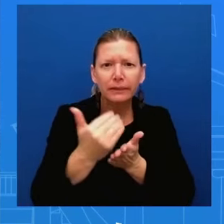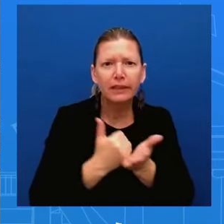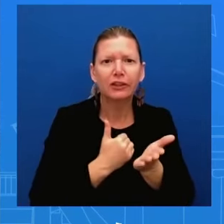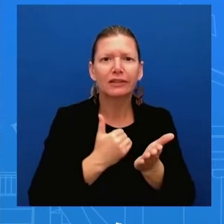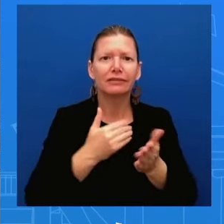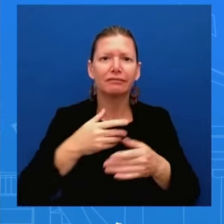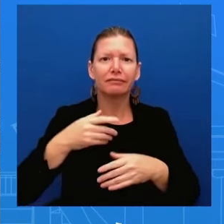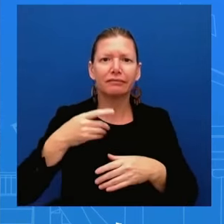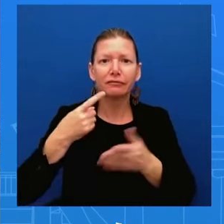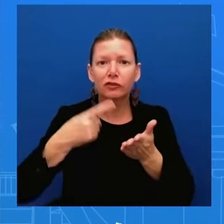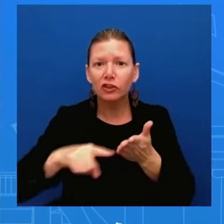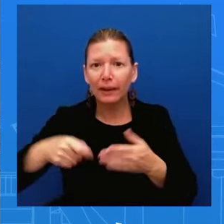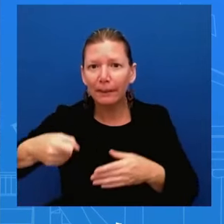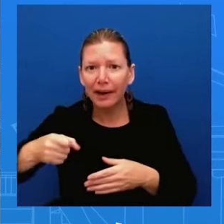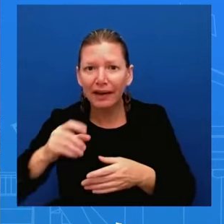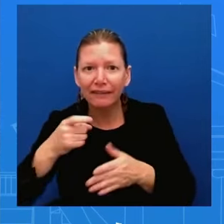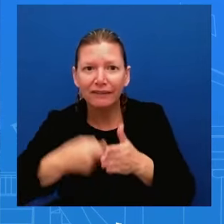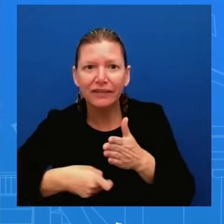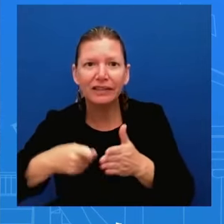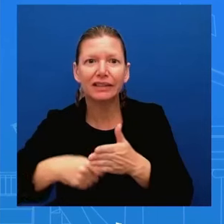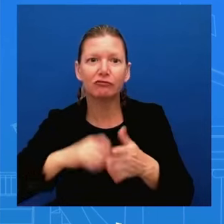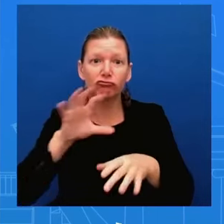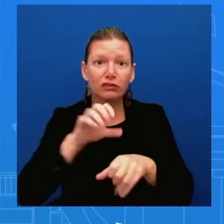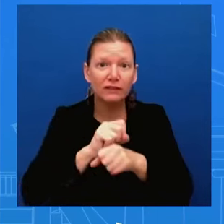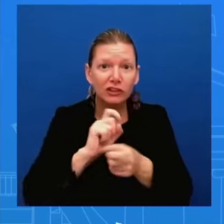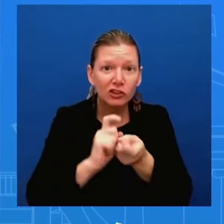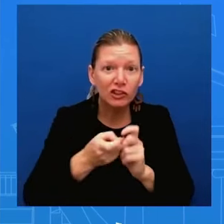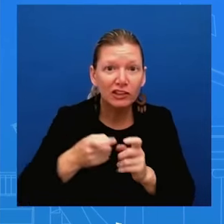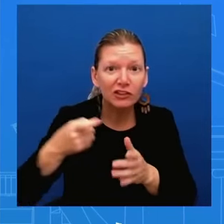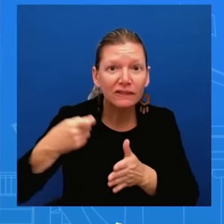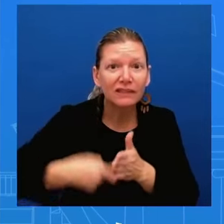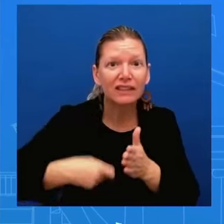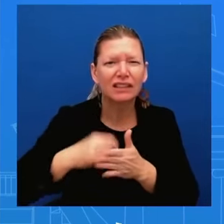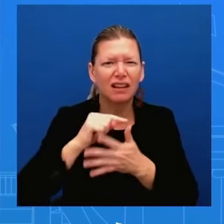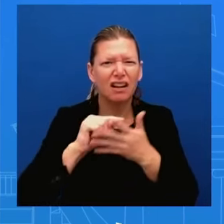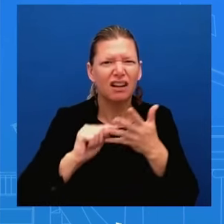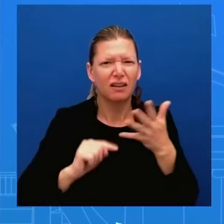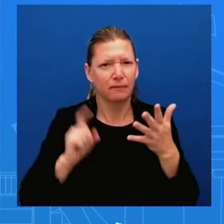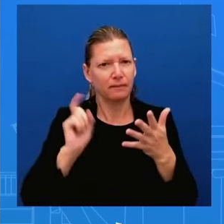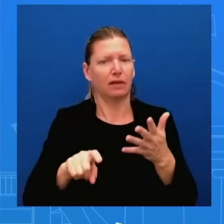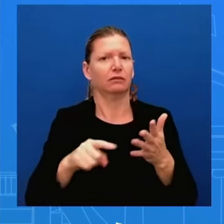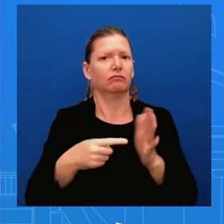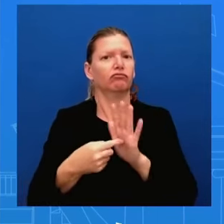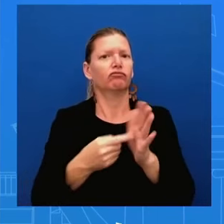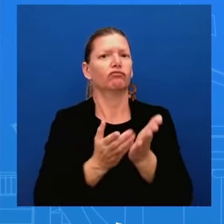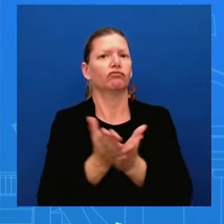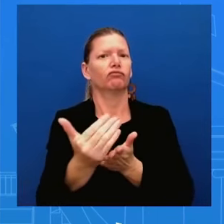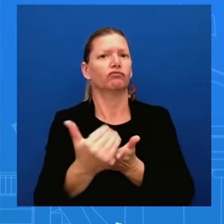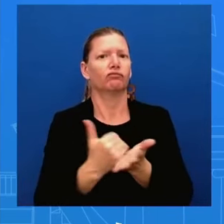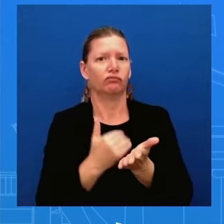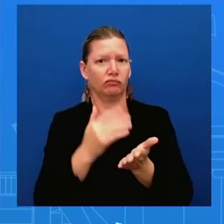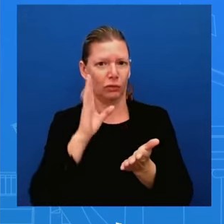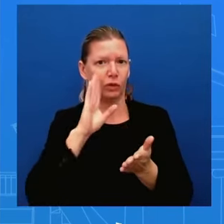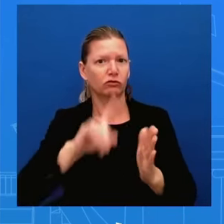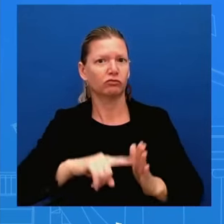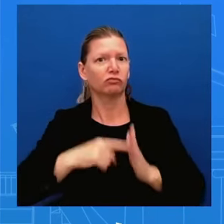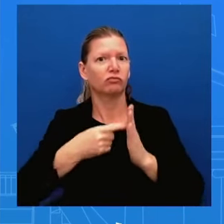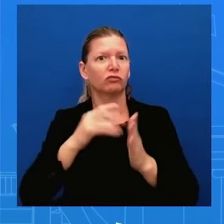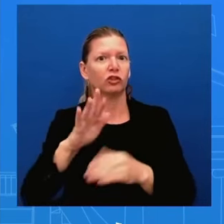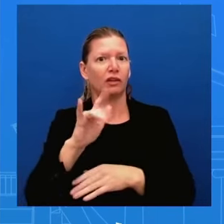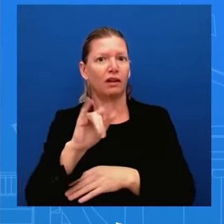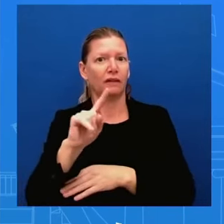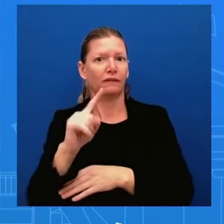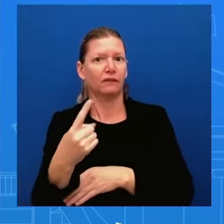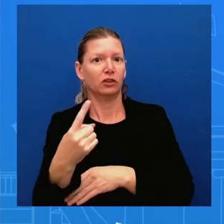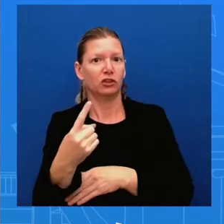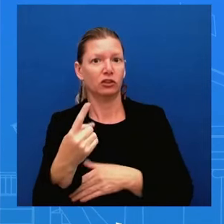supposed to happen on july 1st so uh look um i can't speak to the timeline from this i think that's something the department of transportation uh